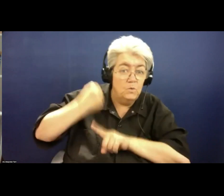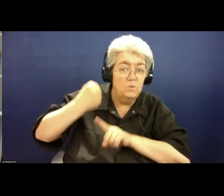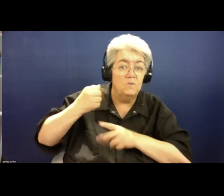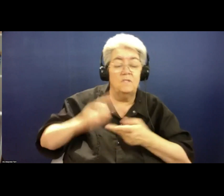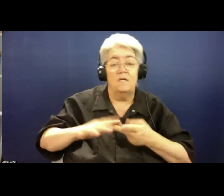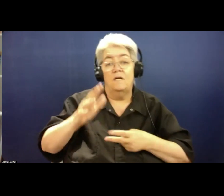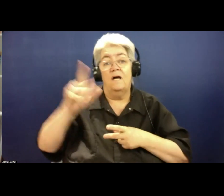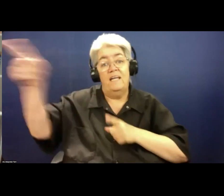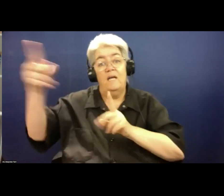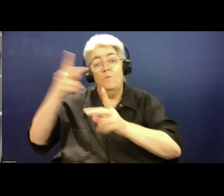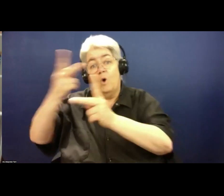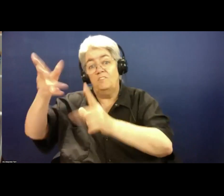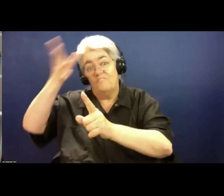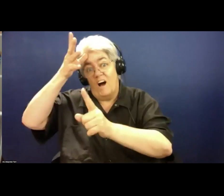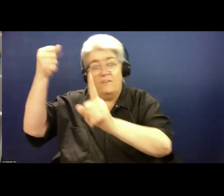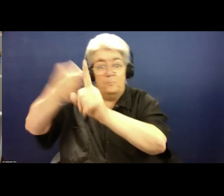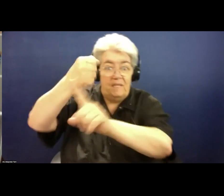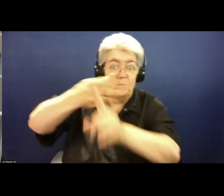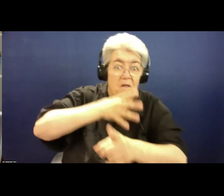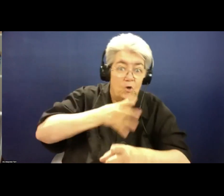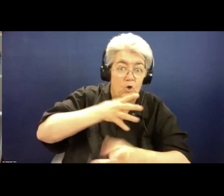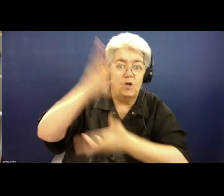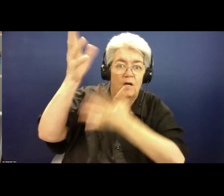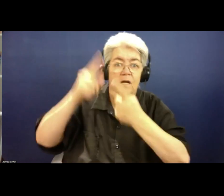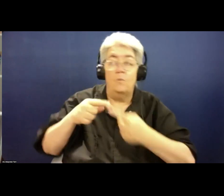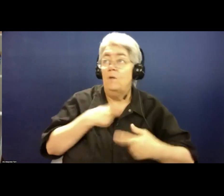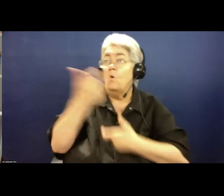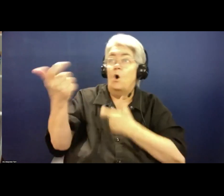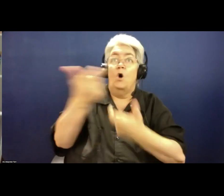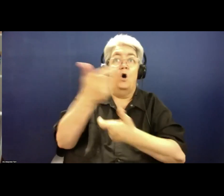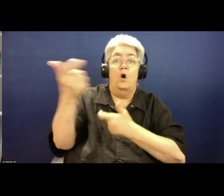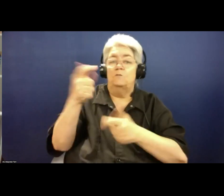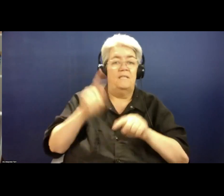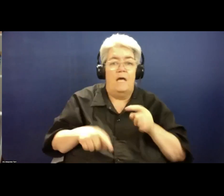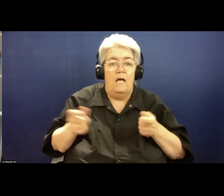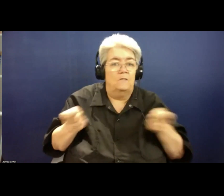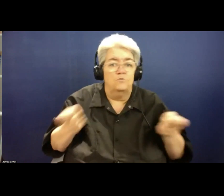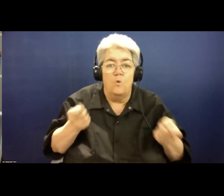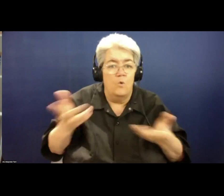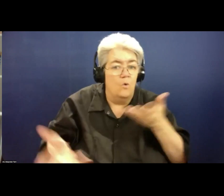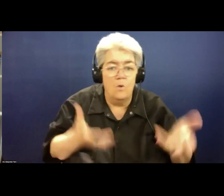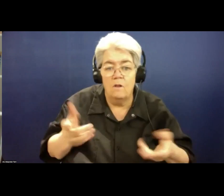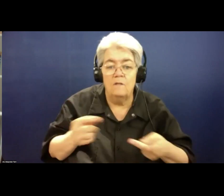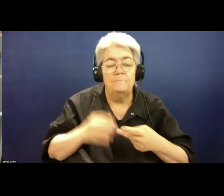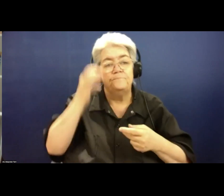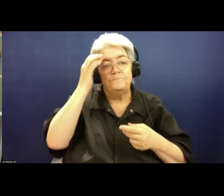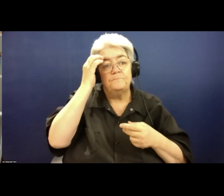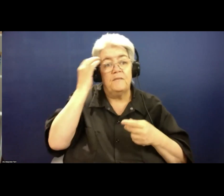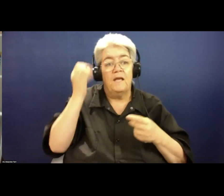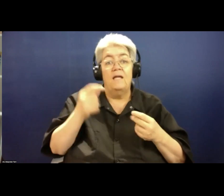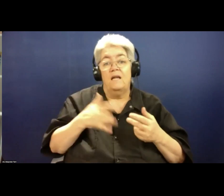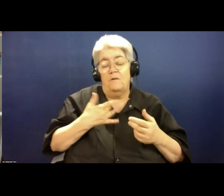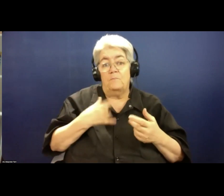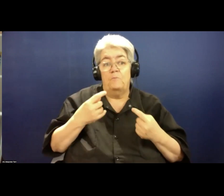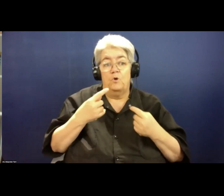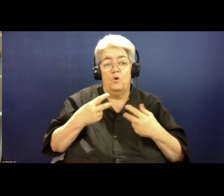and a lot of difficult times for us kids watching that and being around that. And I remember digging